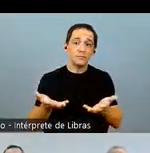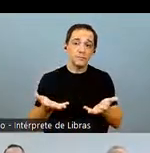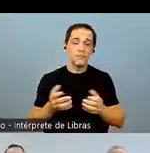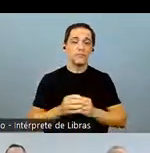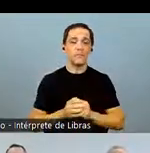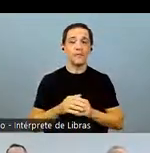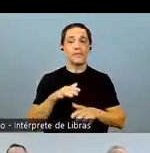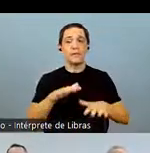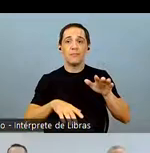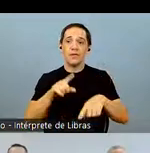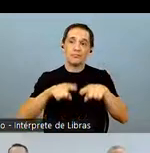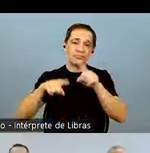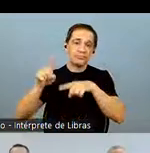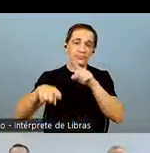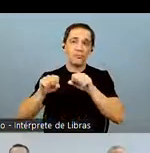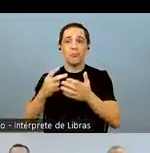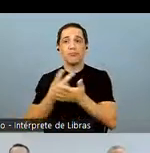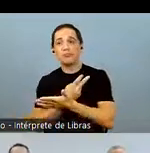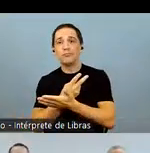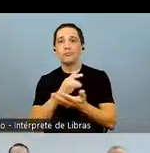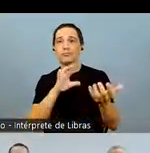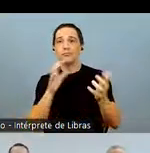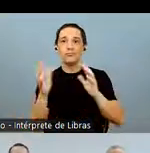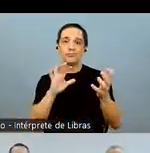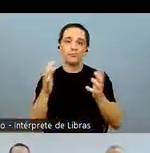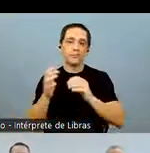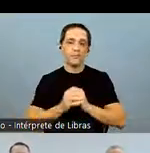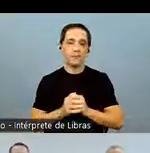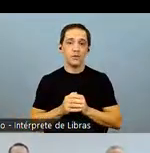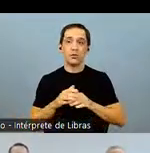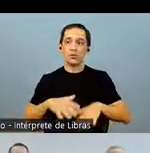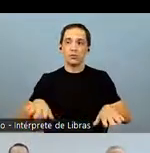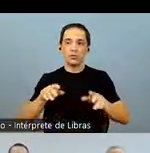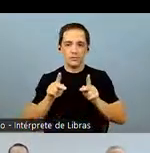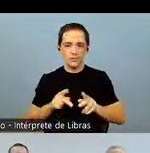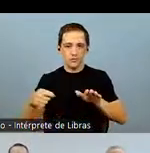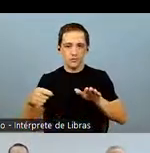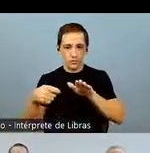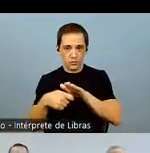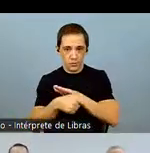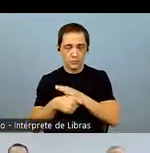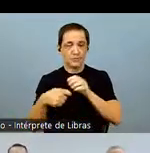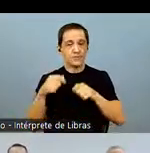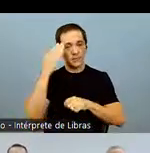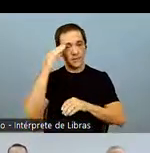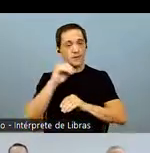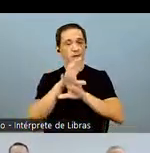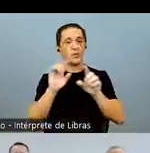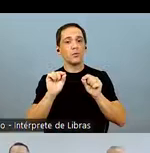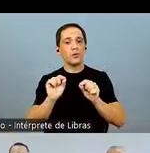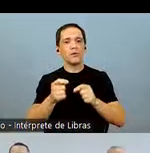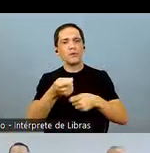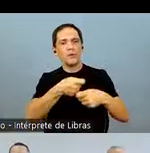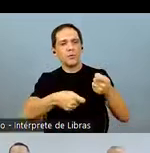as they refer to future events. As such, they depend on circumstances that may or may